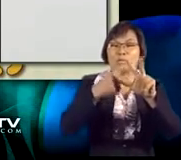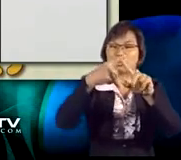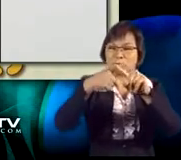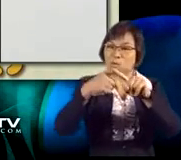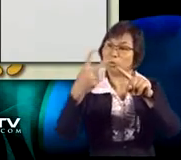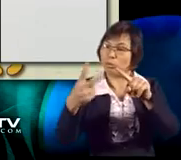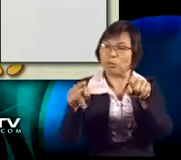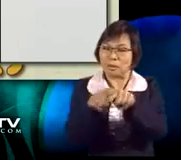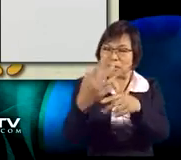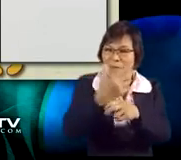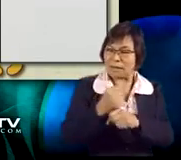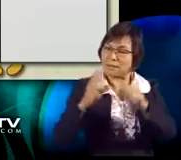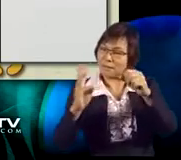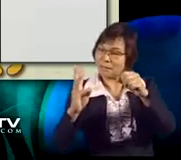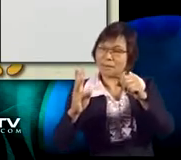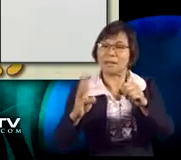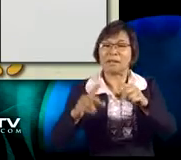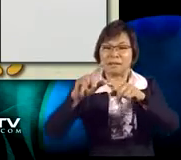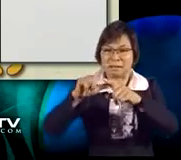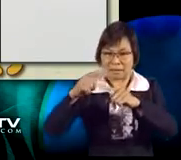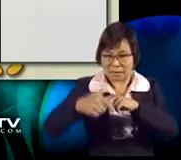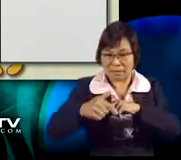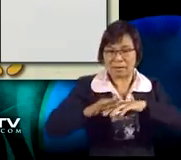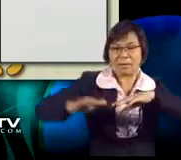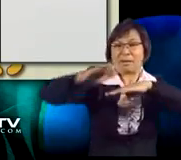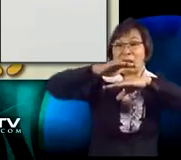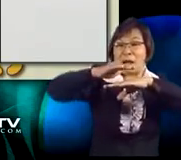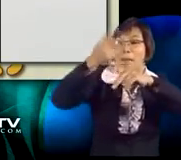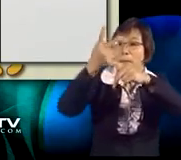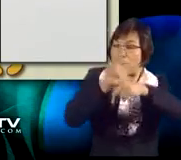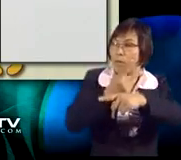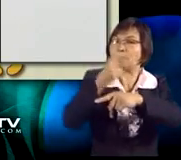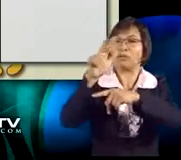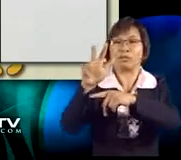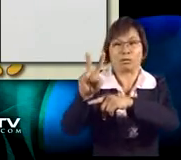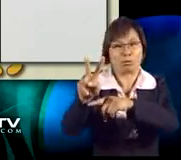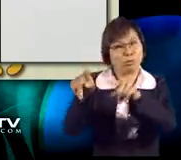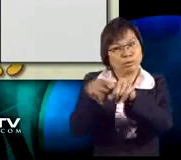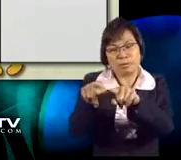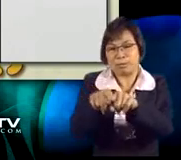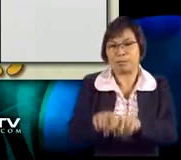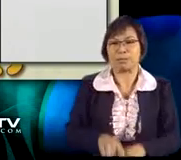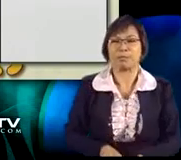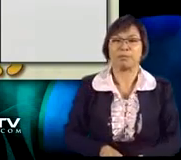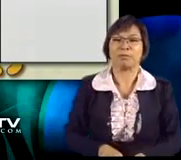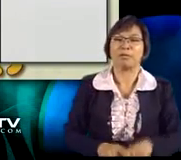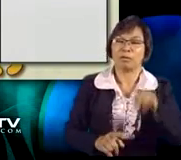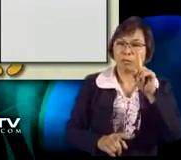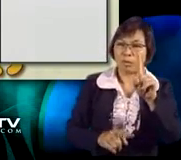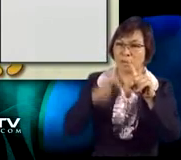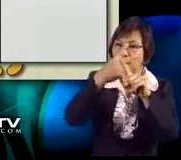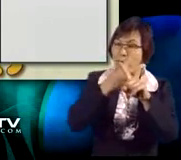by multiplying 2 to the 3, which gives us 6. We then multiply the numerator